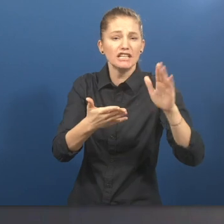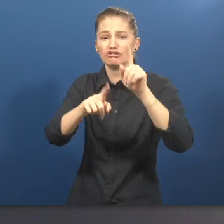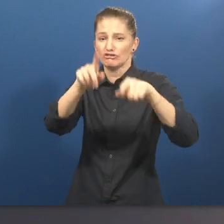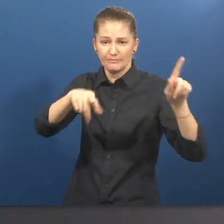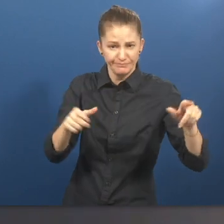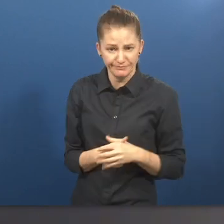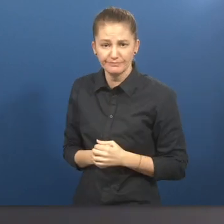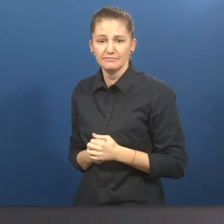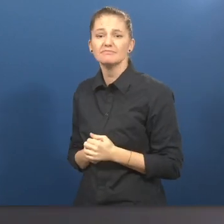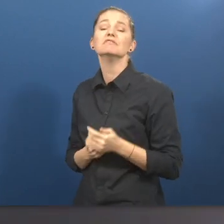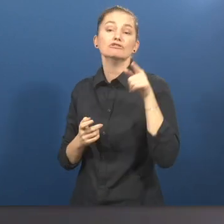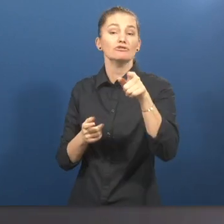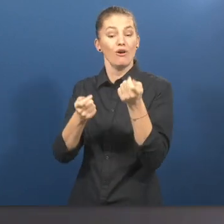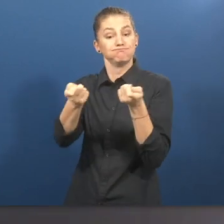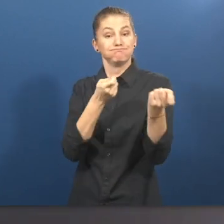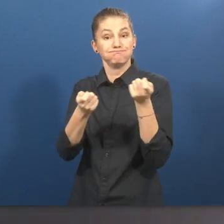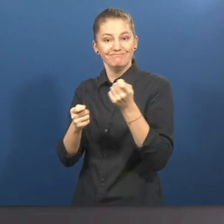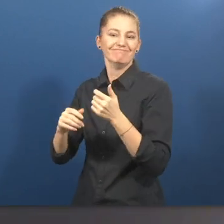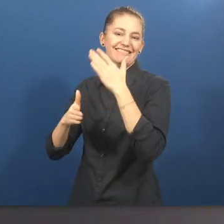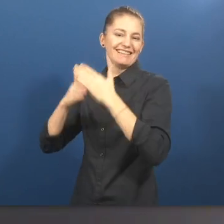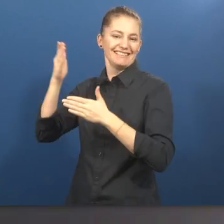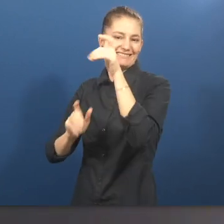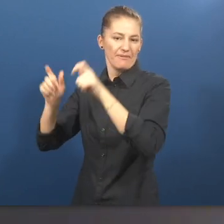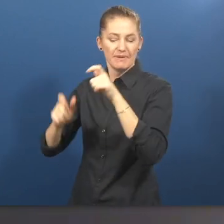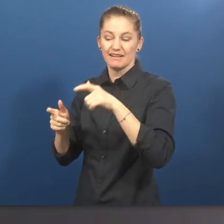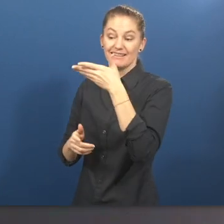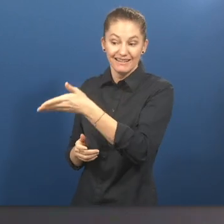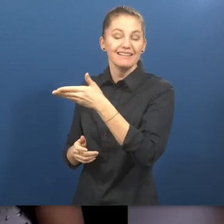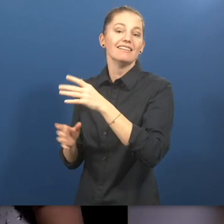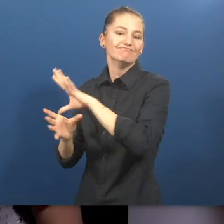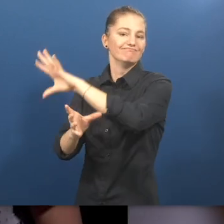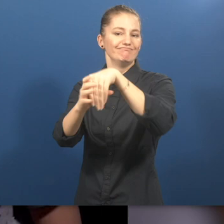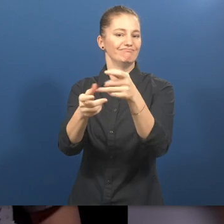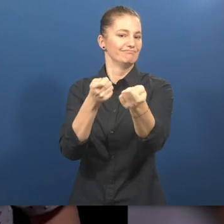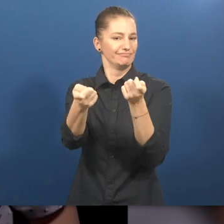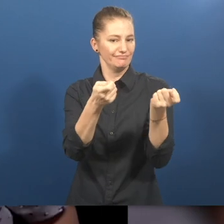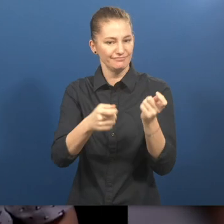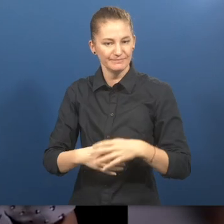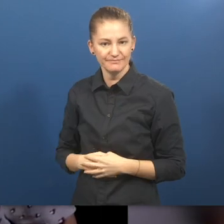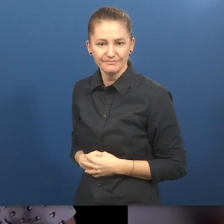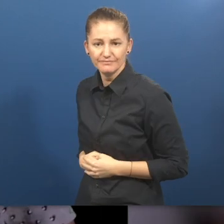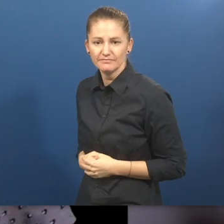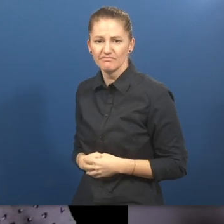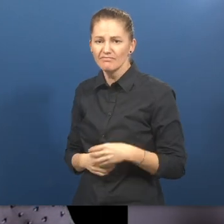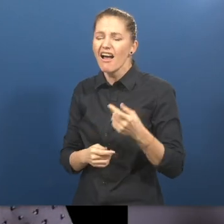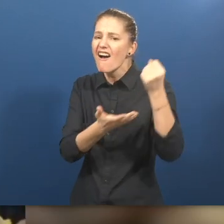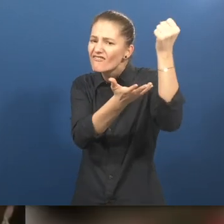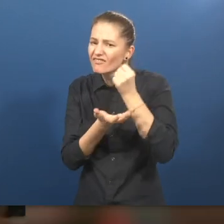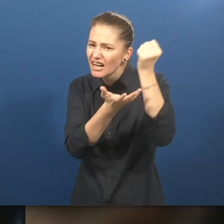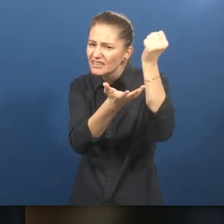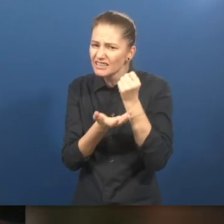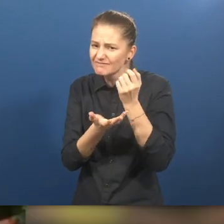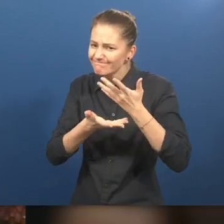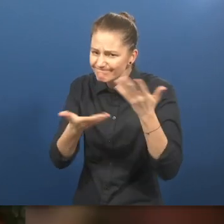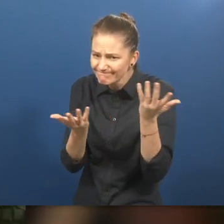managed completely by adults with physical, intellectual and psychiatric disabilities. The funding to set up the cafes are provided by our